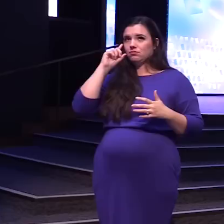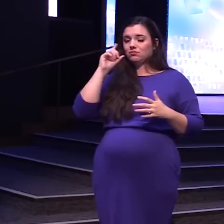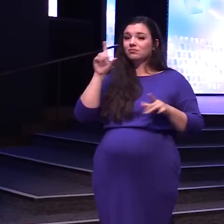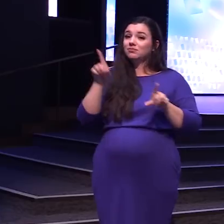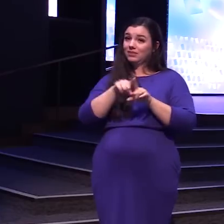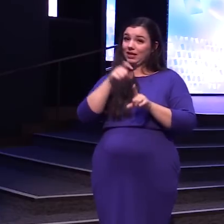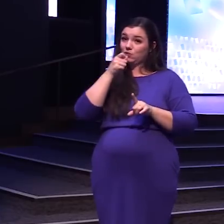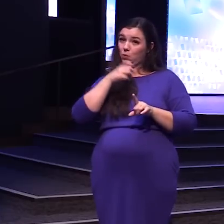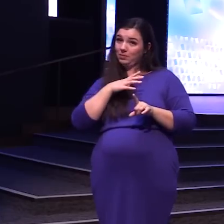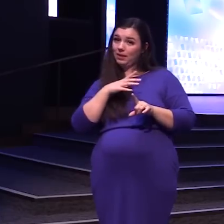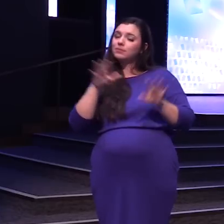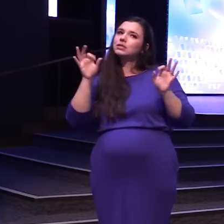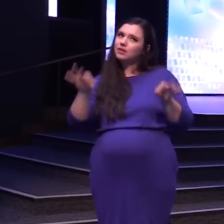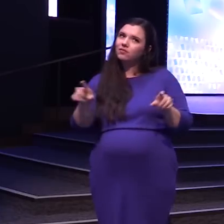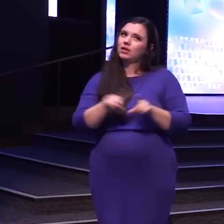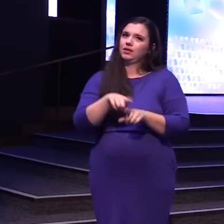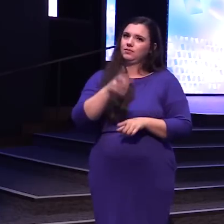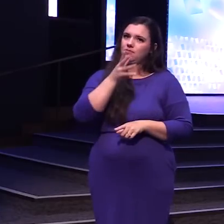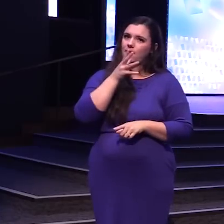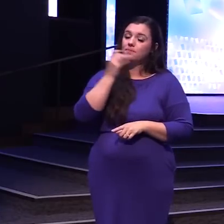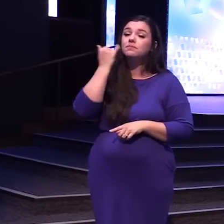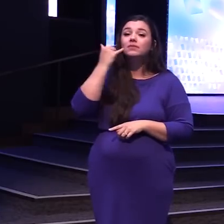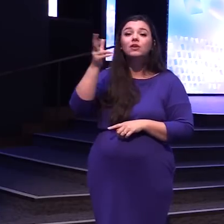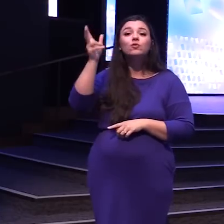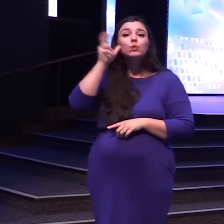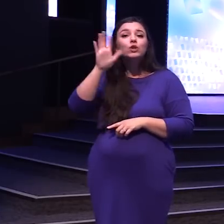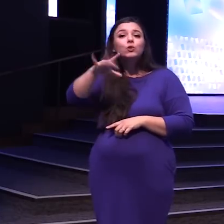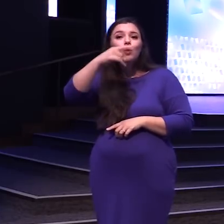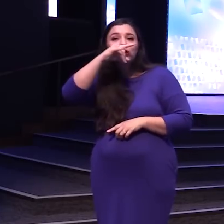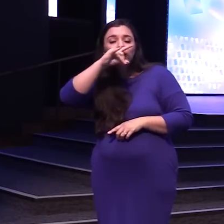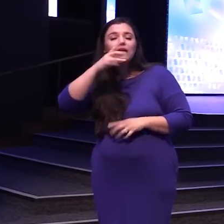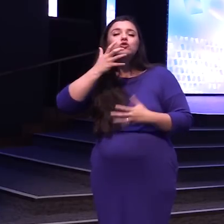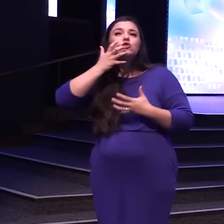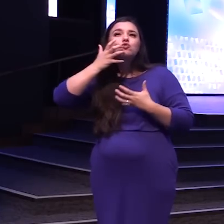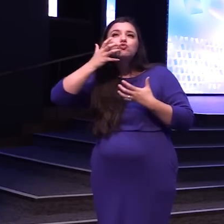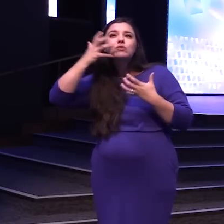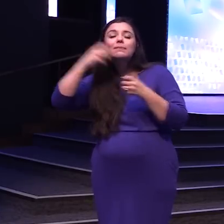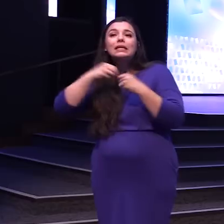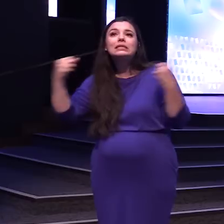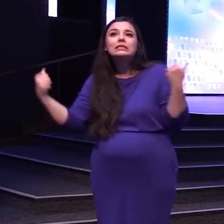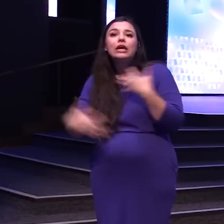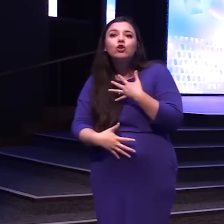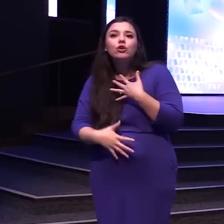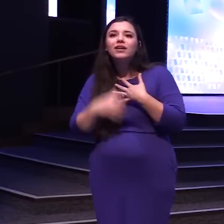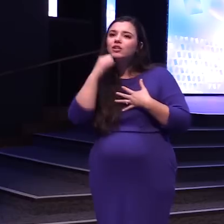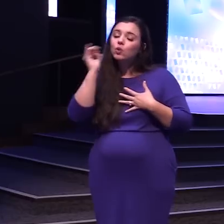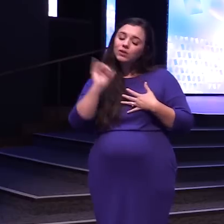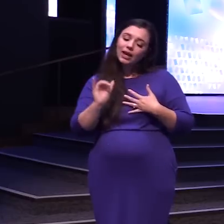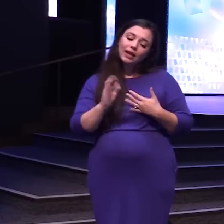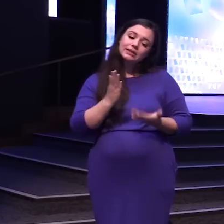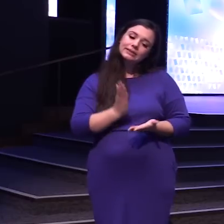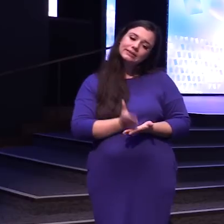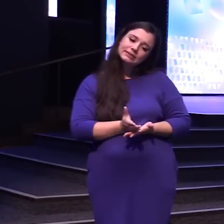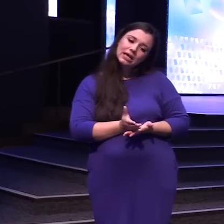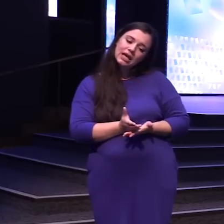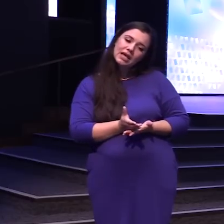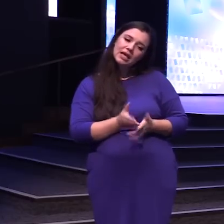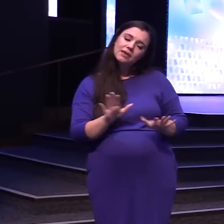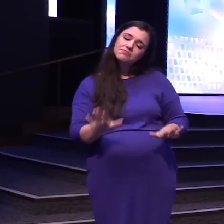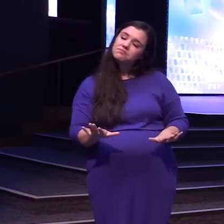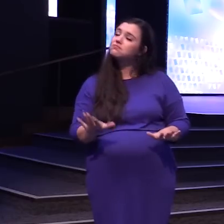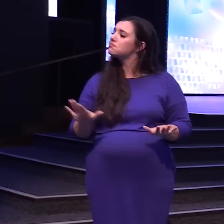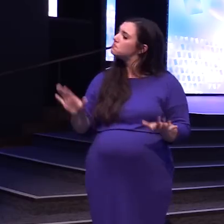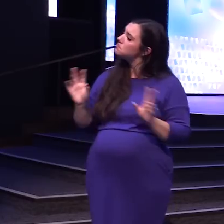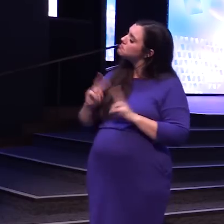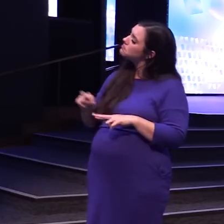woman But for sure As a mom If you hear Your child Screaming in terror You don't like Stop To assess